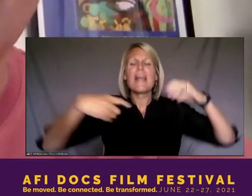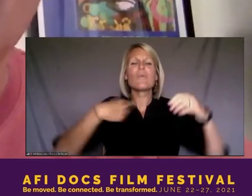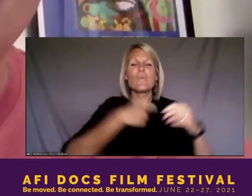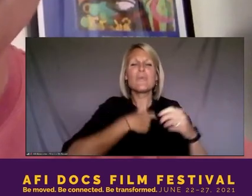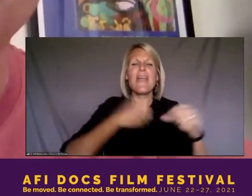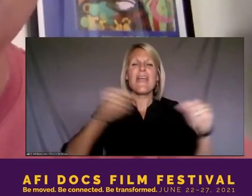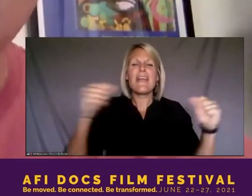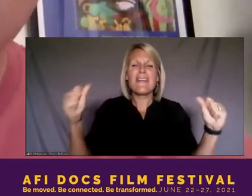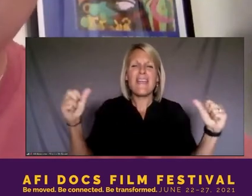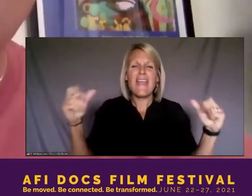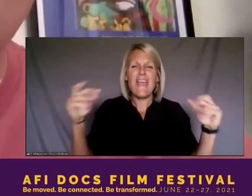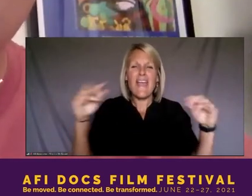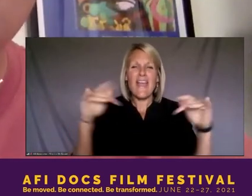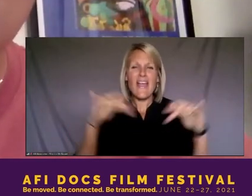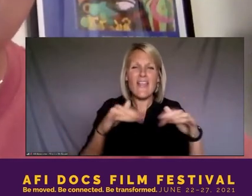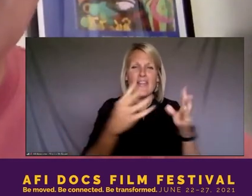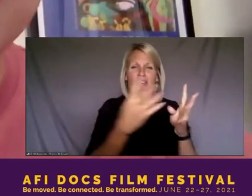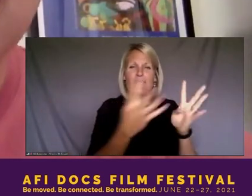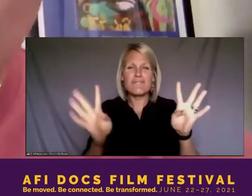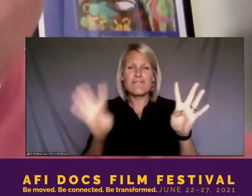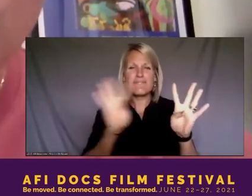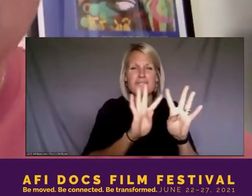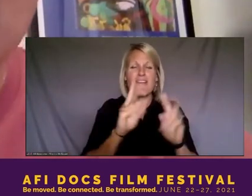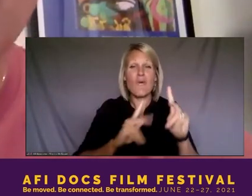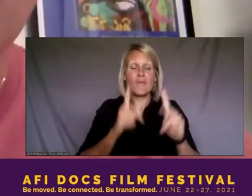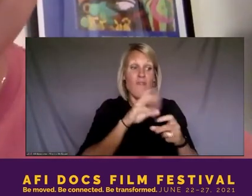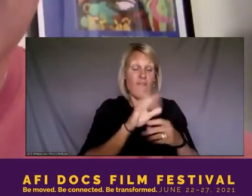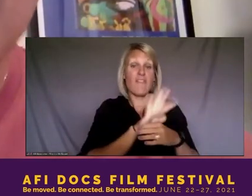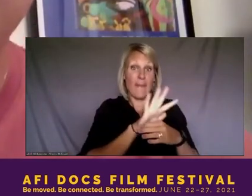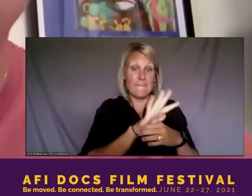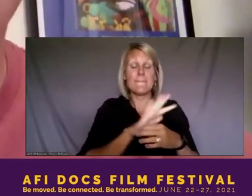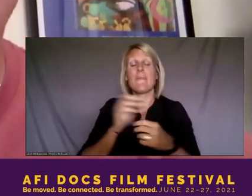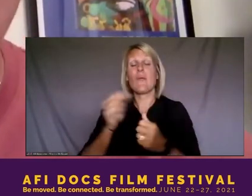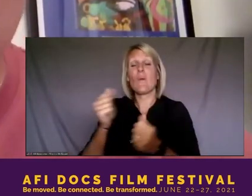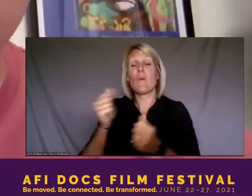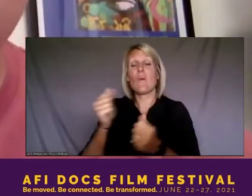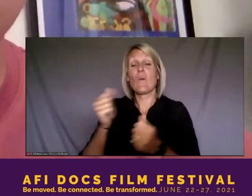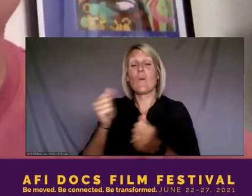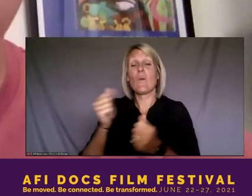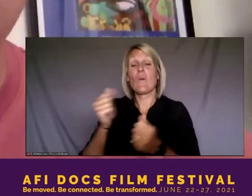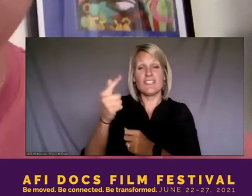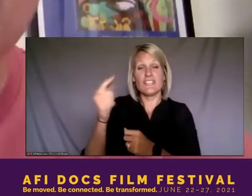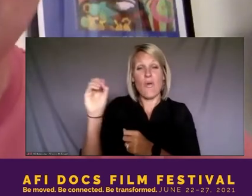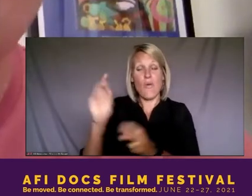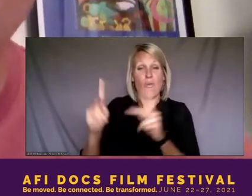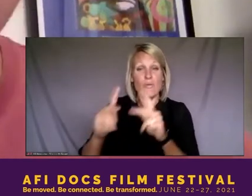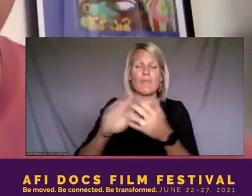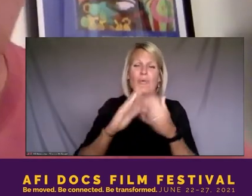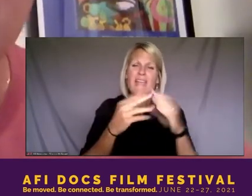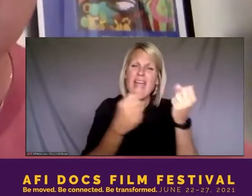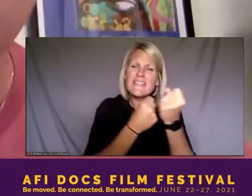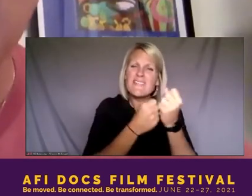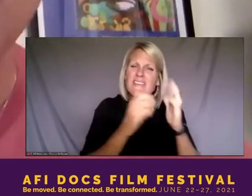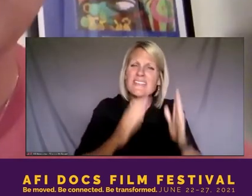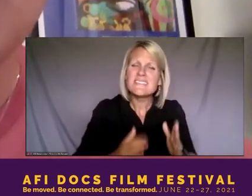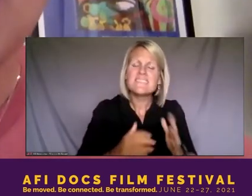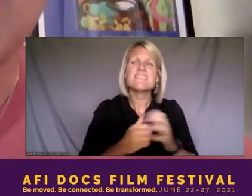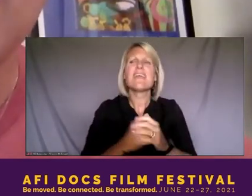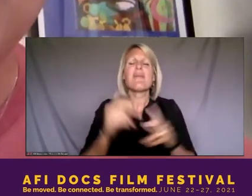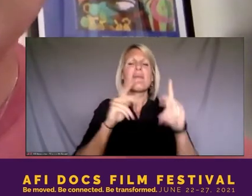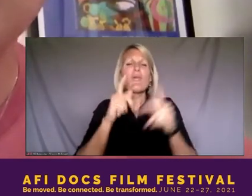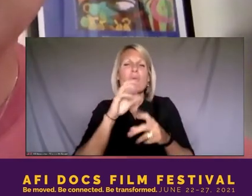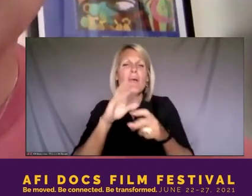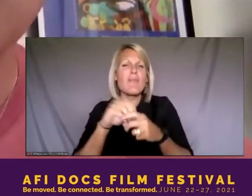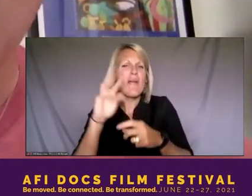we gathered NGOs together, we gathered community activists, gathered people who are in the policy realm,